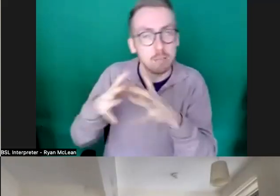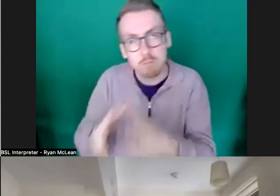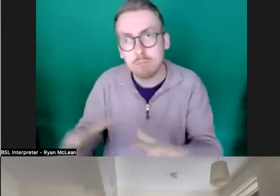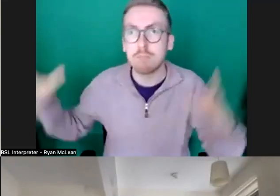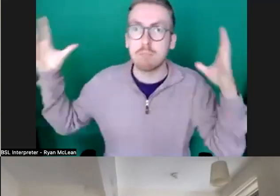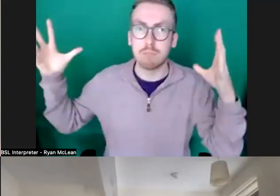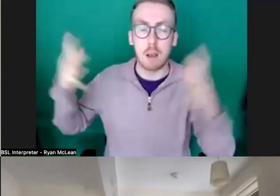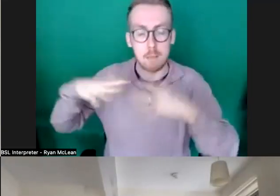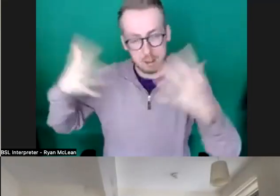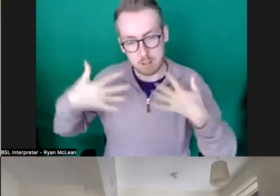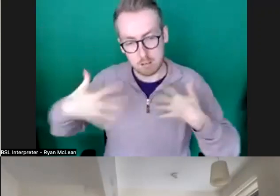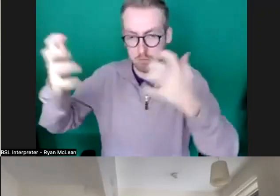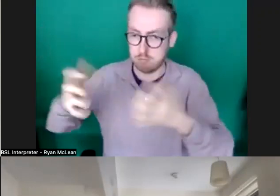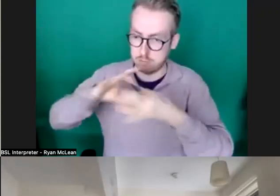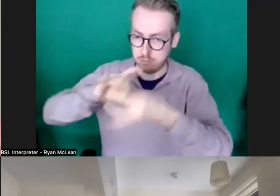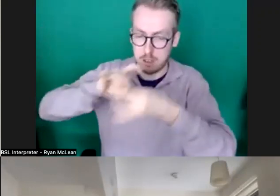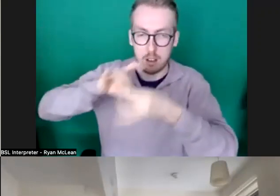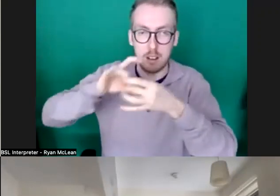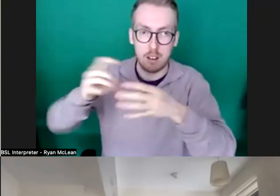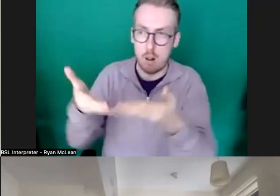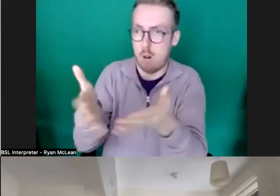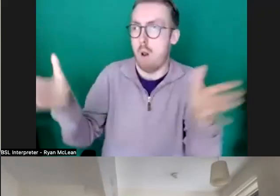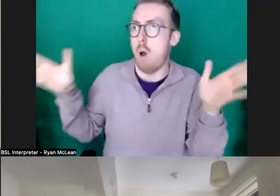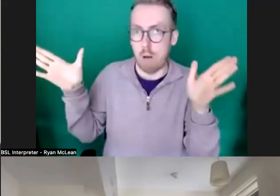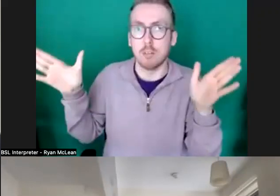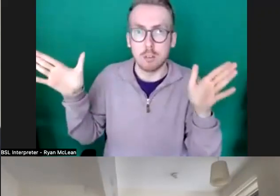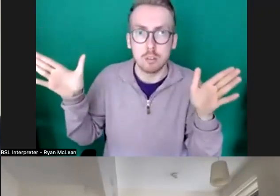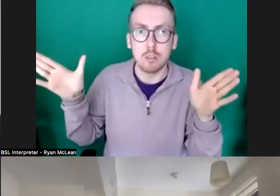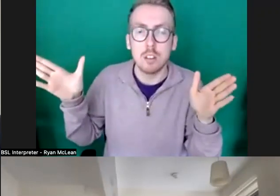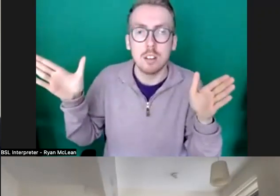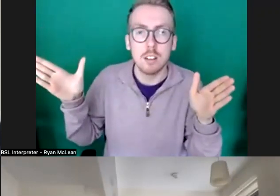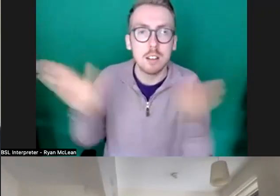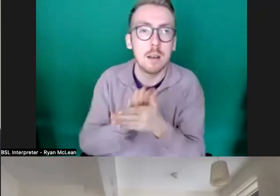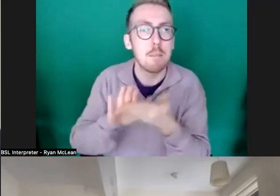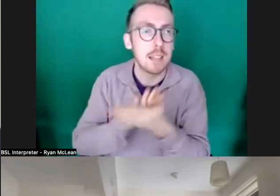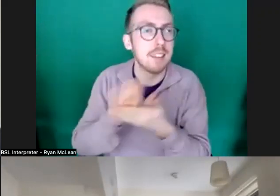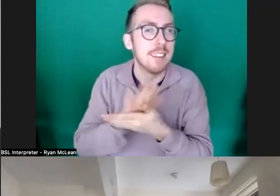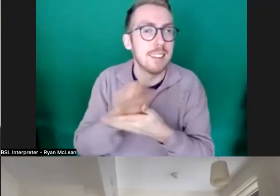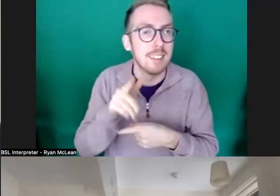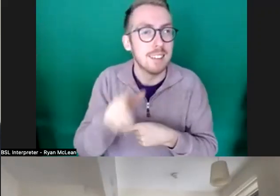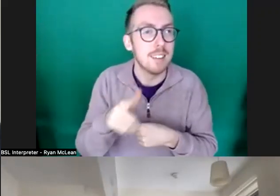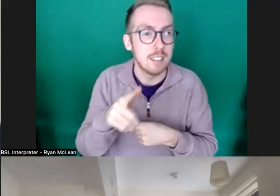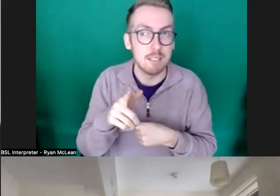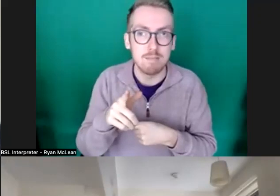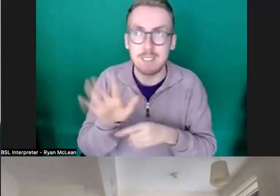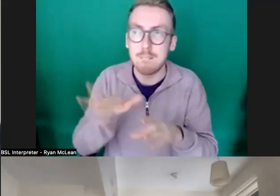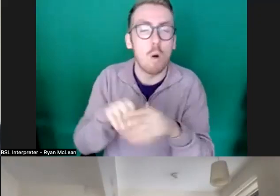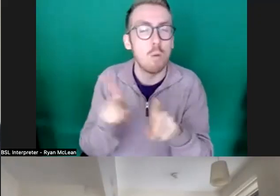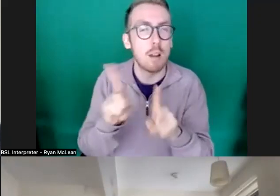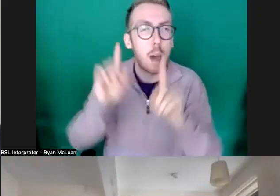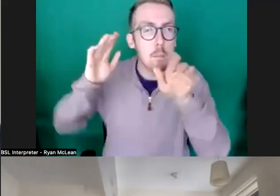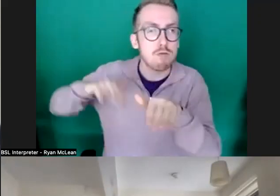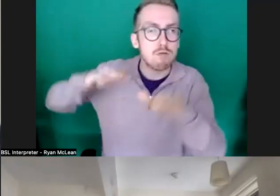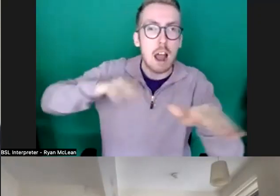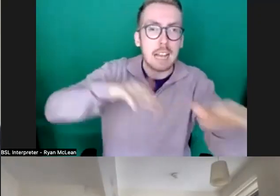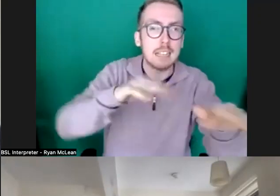participatory projects that are really the large kind of scale and you often find this with parading work as well and